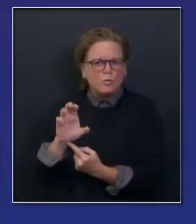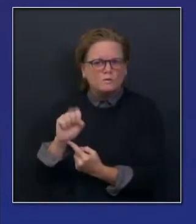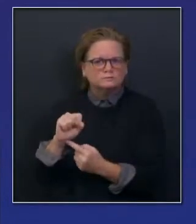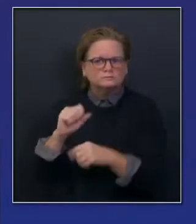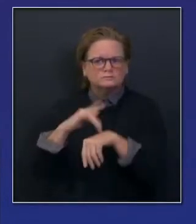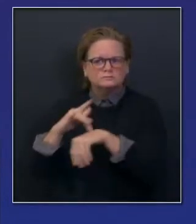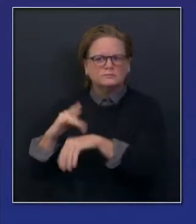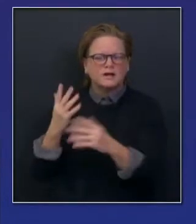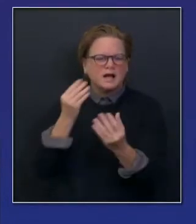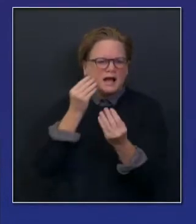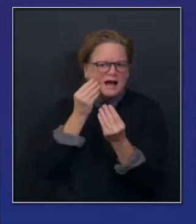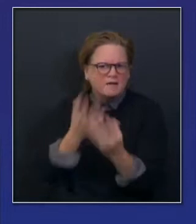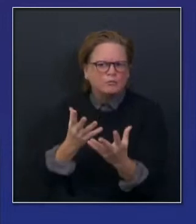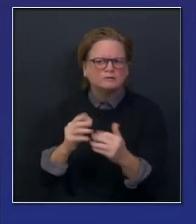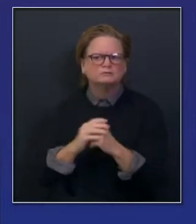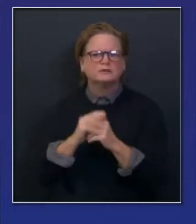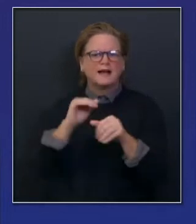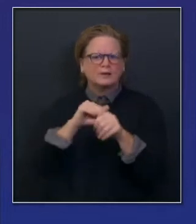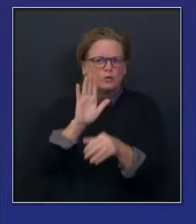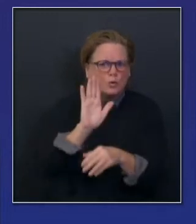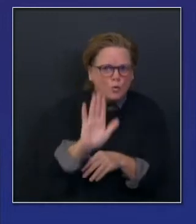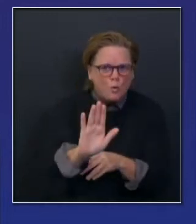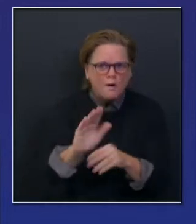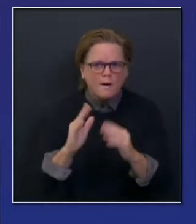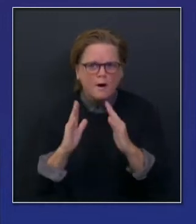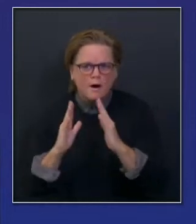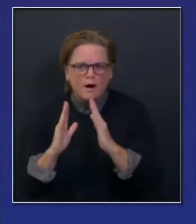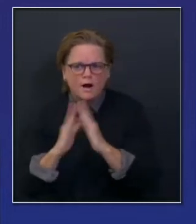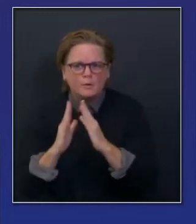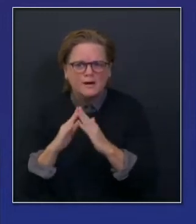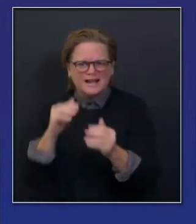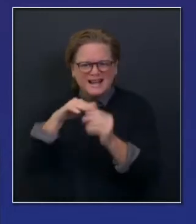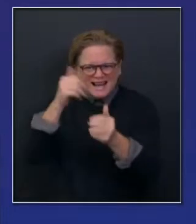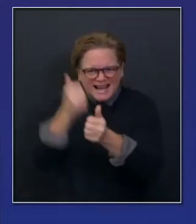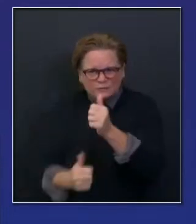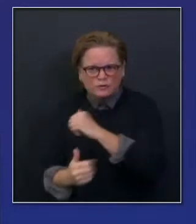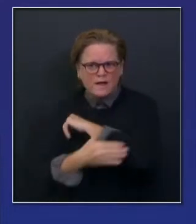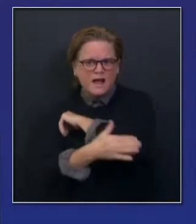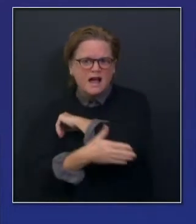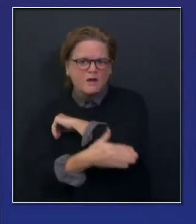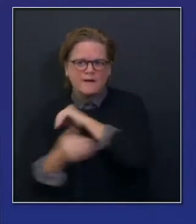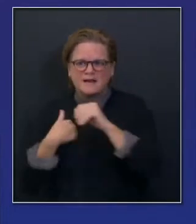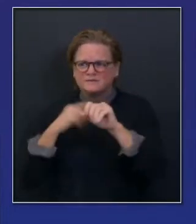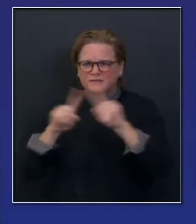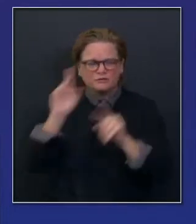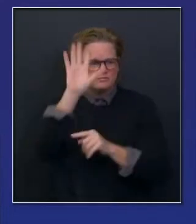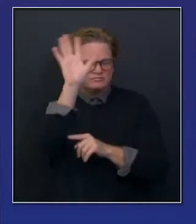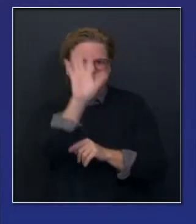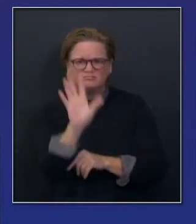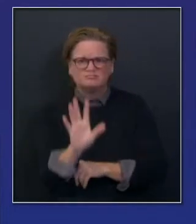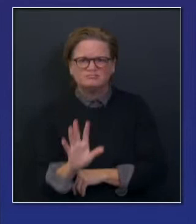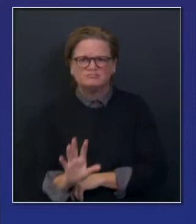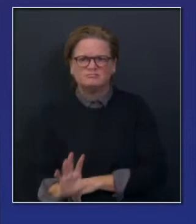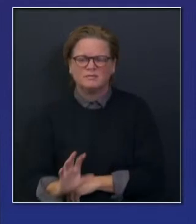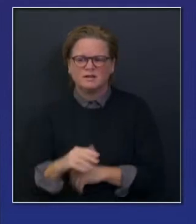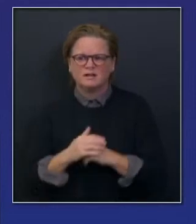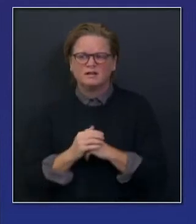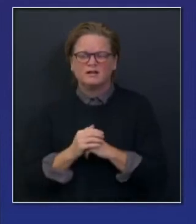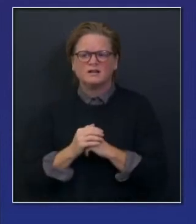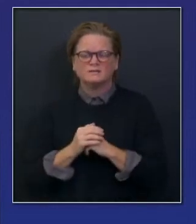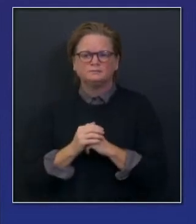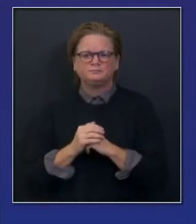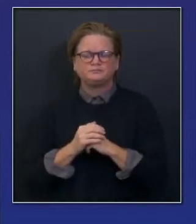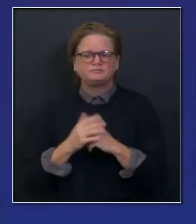characteristics and needs within each and every county in the state. can see Vaccinate Shasta, Vaccinate Riverside,